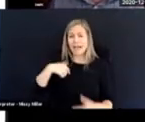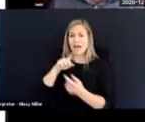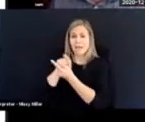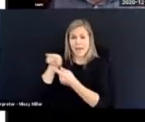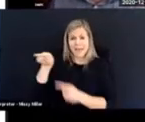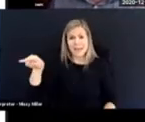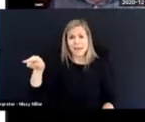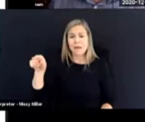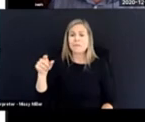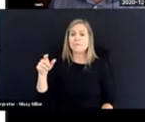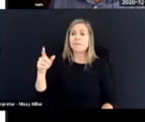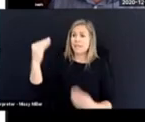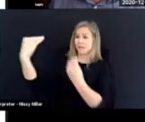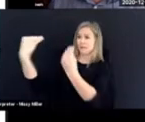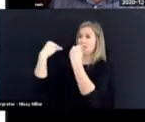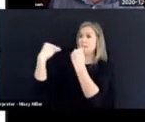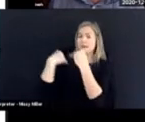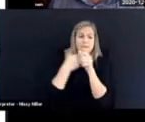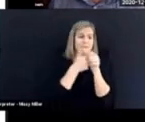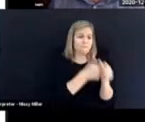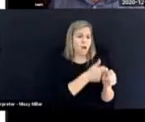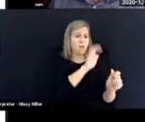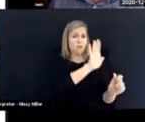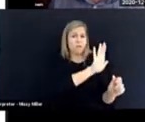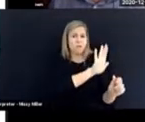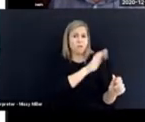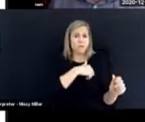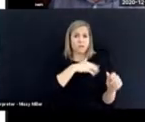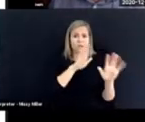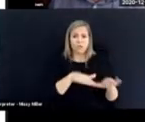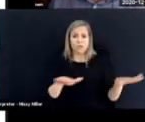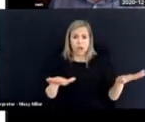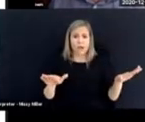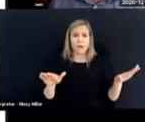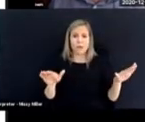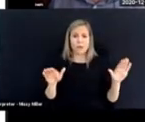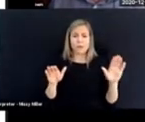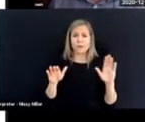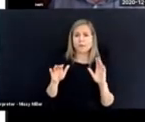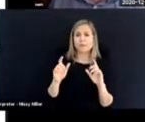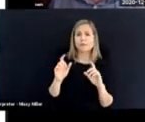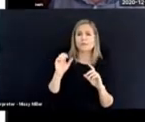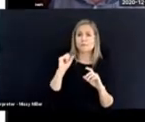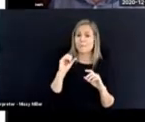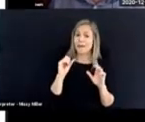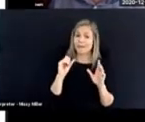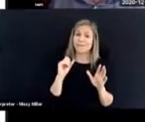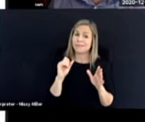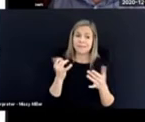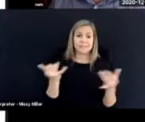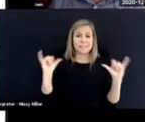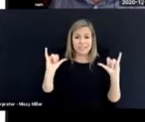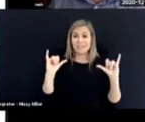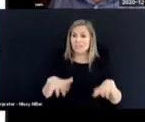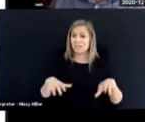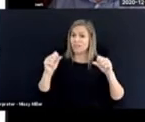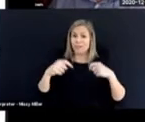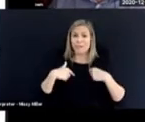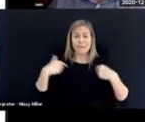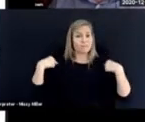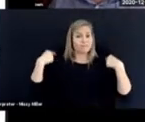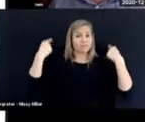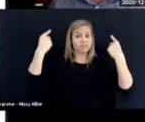child, um, a long time ago, but it, it took me a while to realize